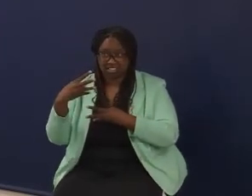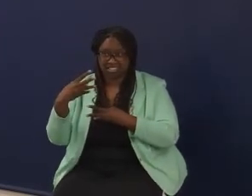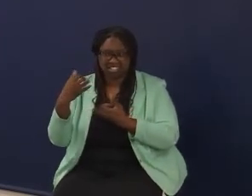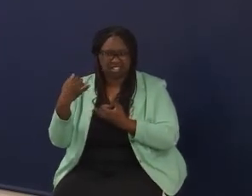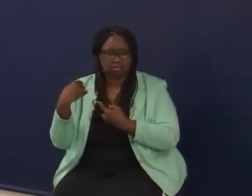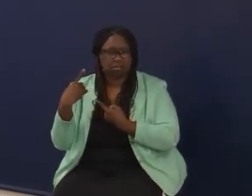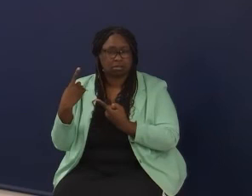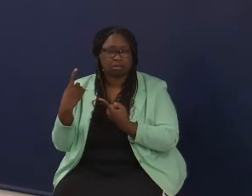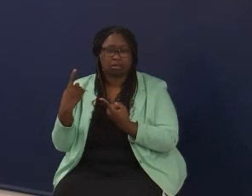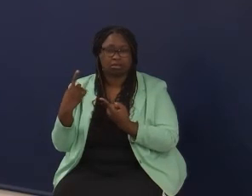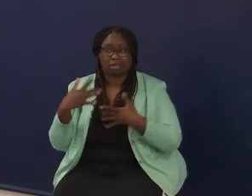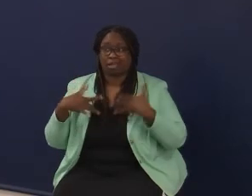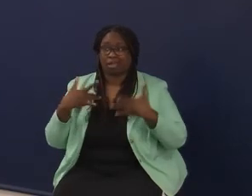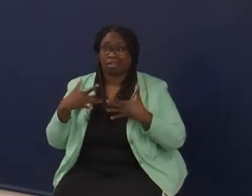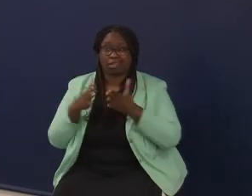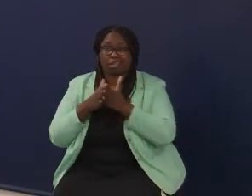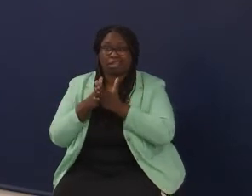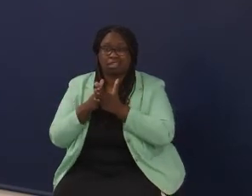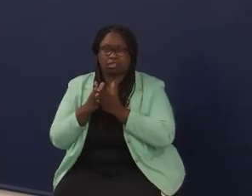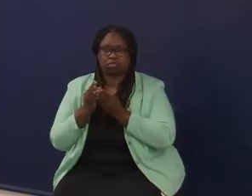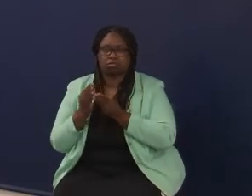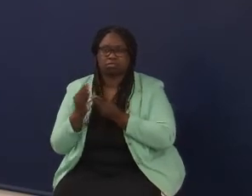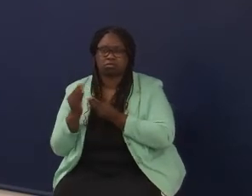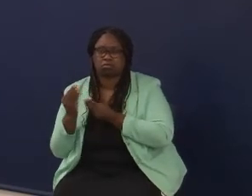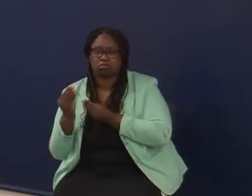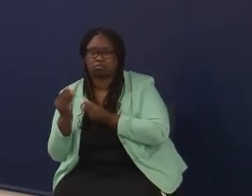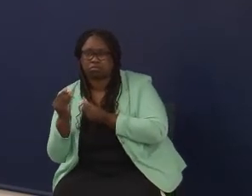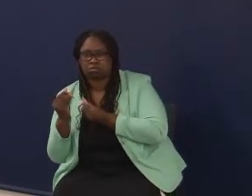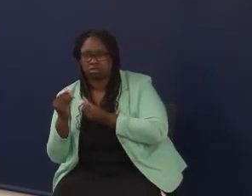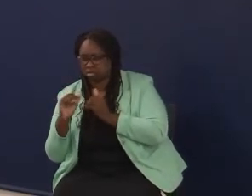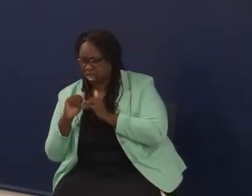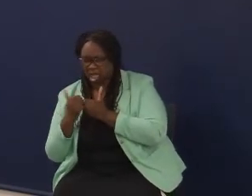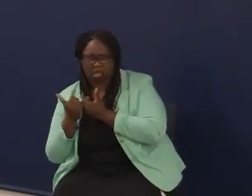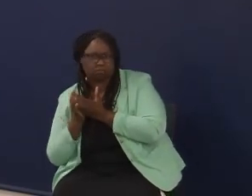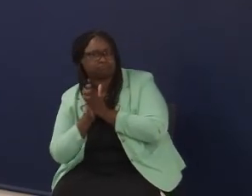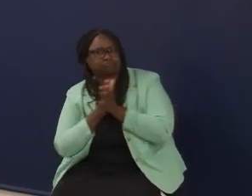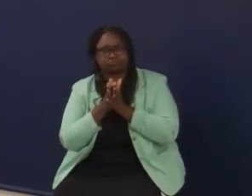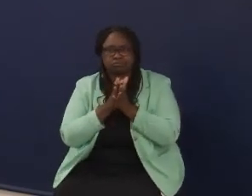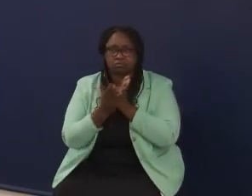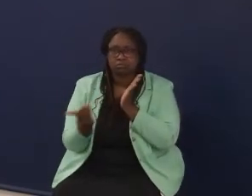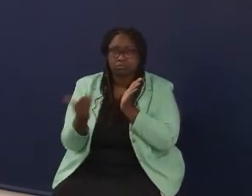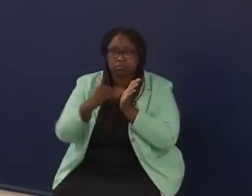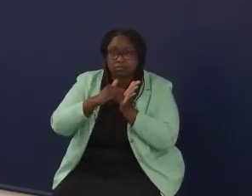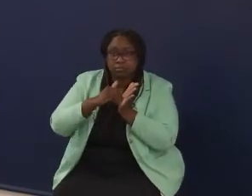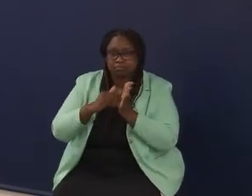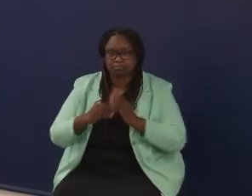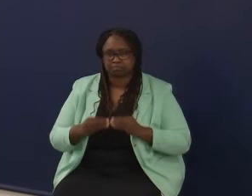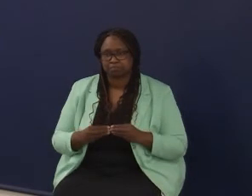somewhere along the line. And how do we gain that enthusiasm back with the chamber?